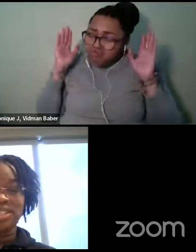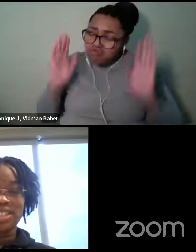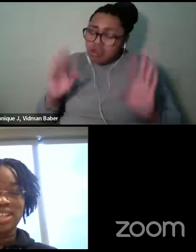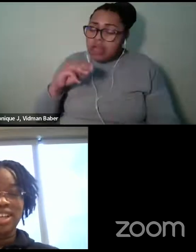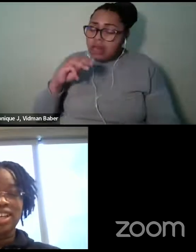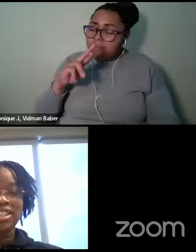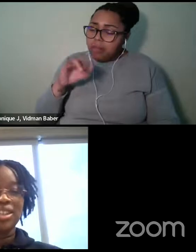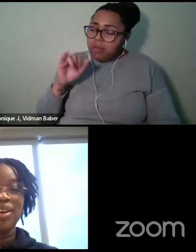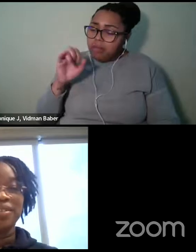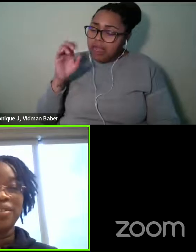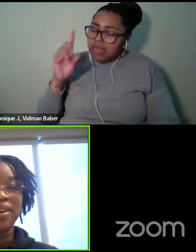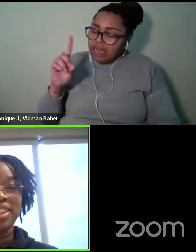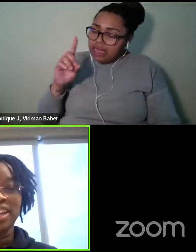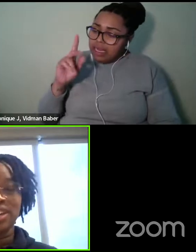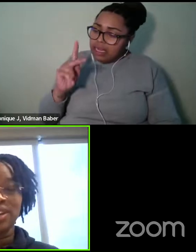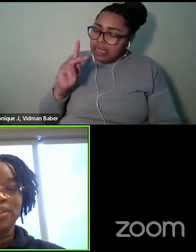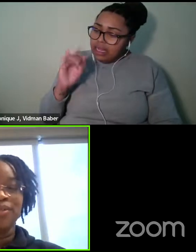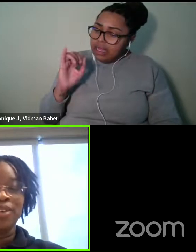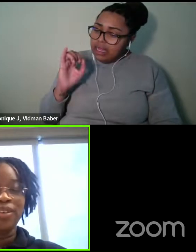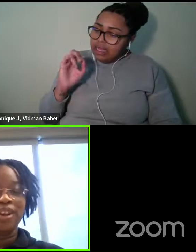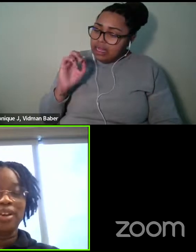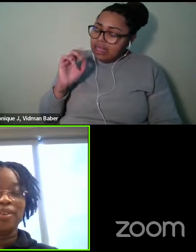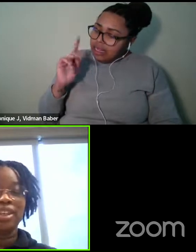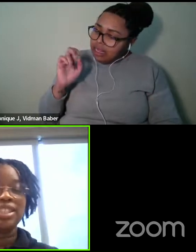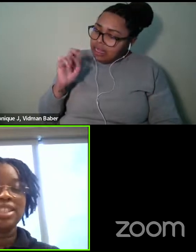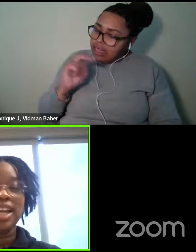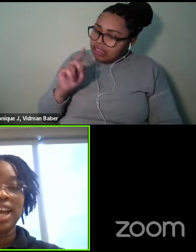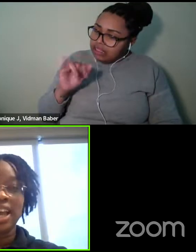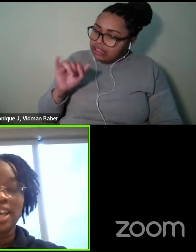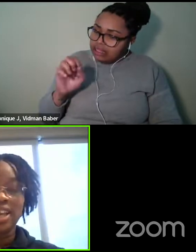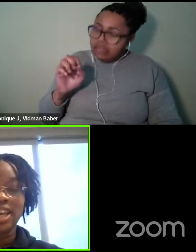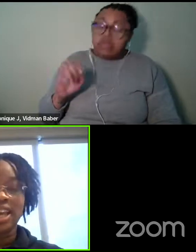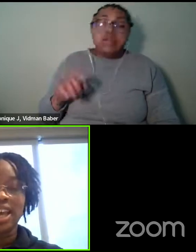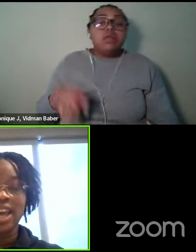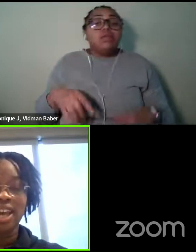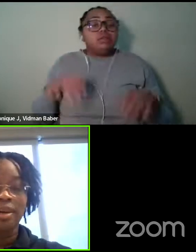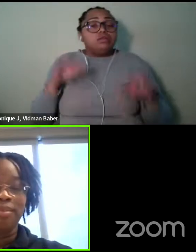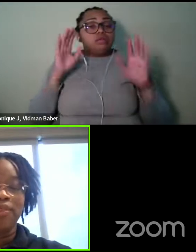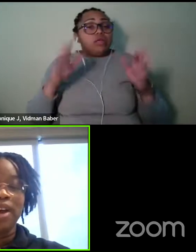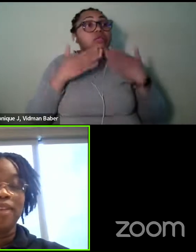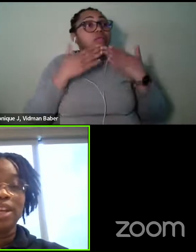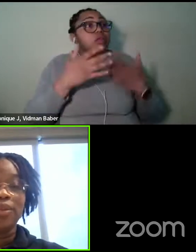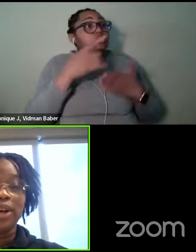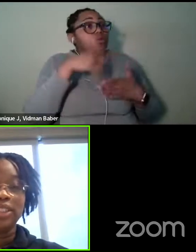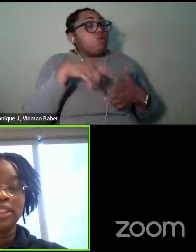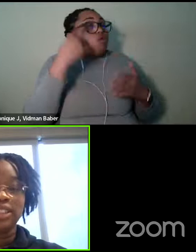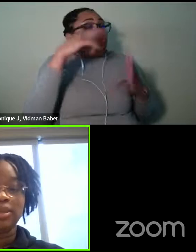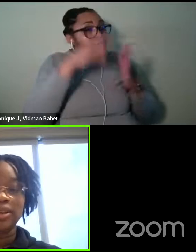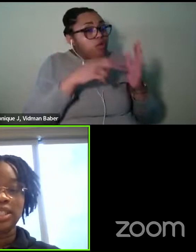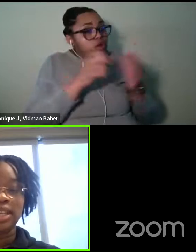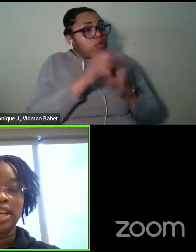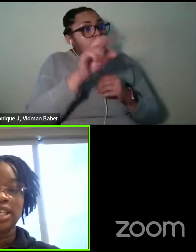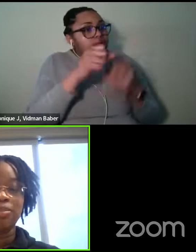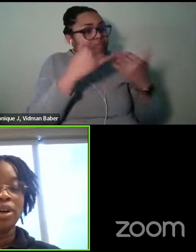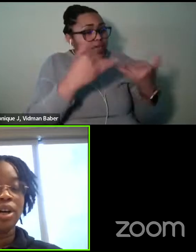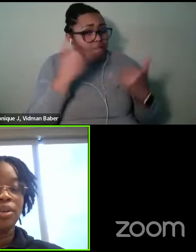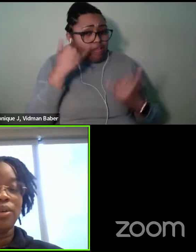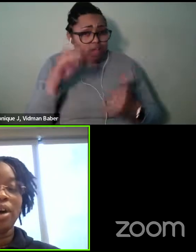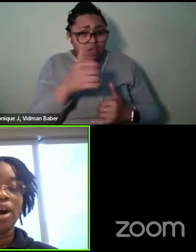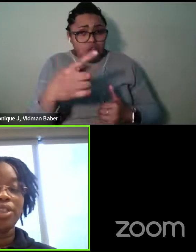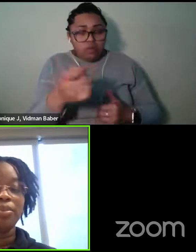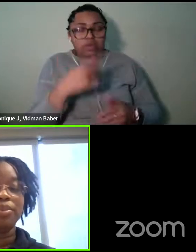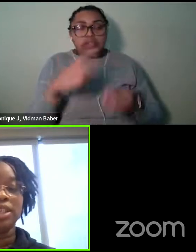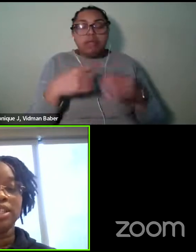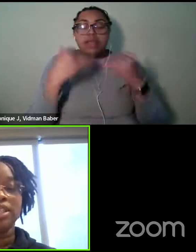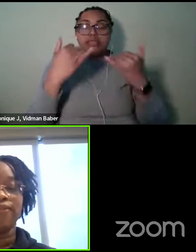of course. So everyone, thank you for reading with us today. Um, if you have any questions about today's book